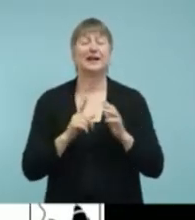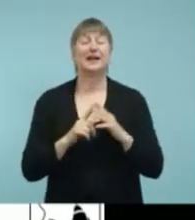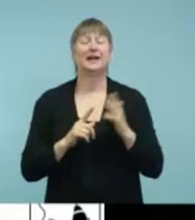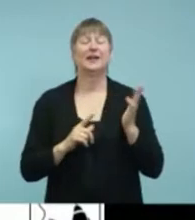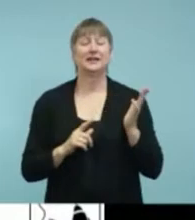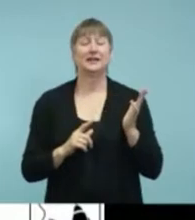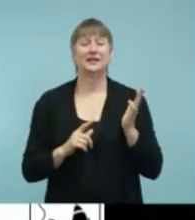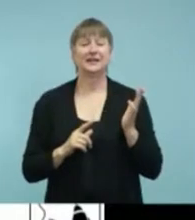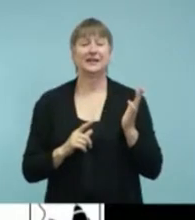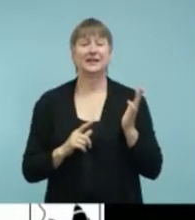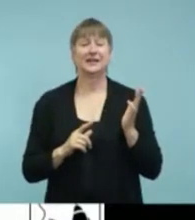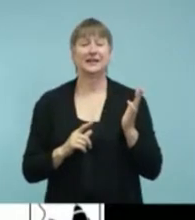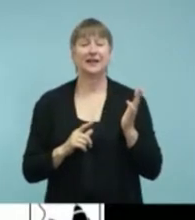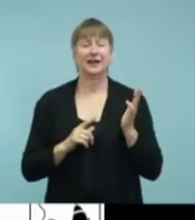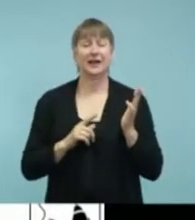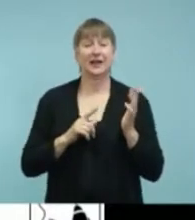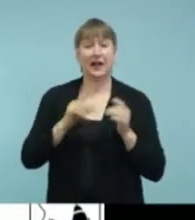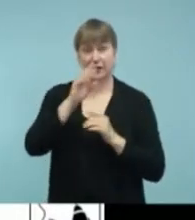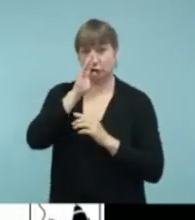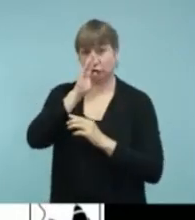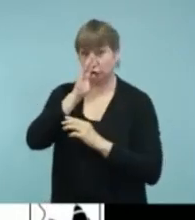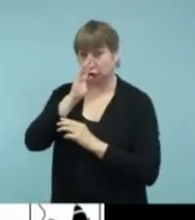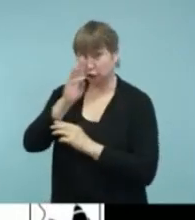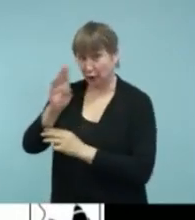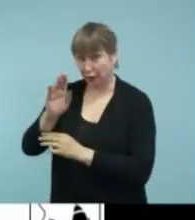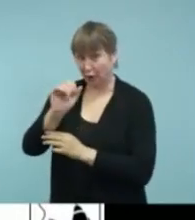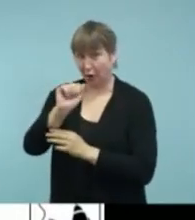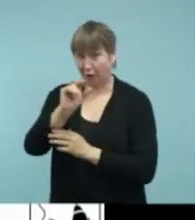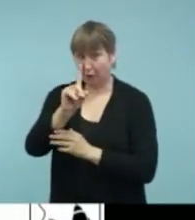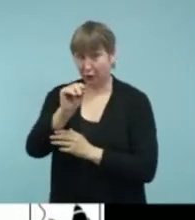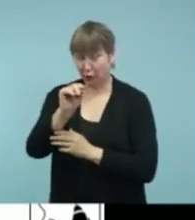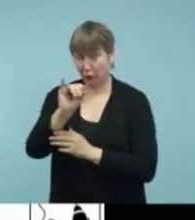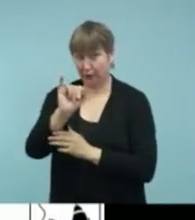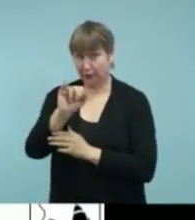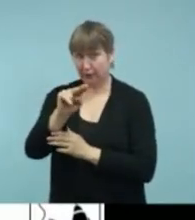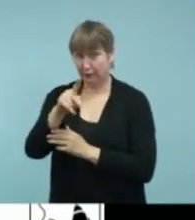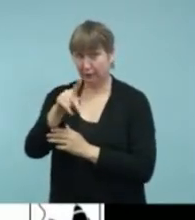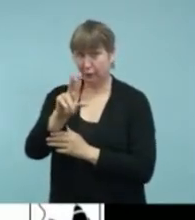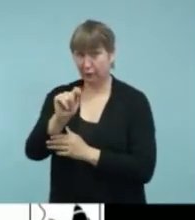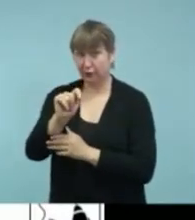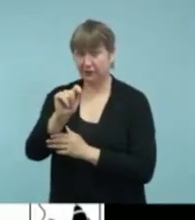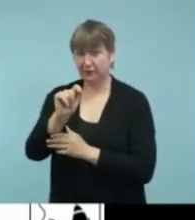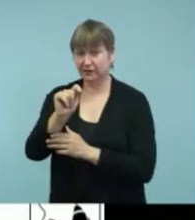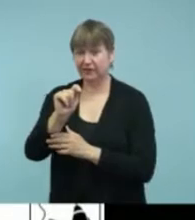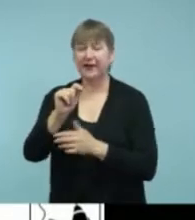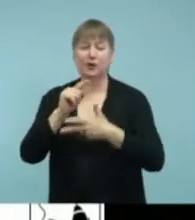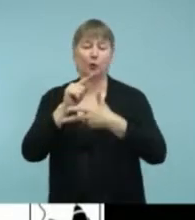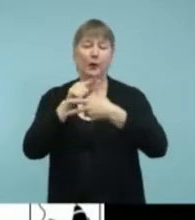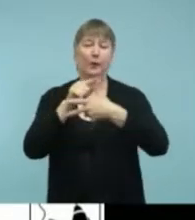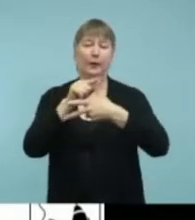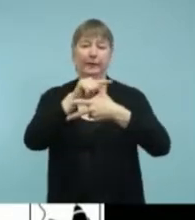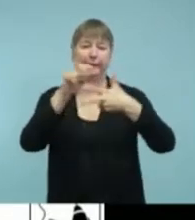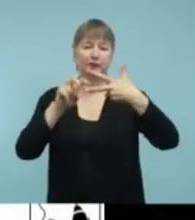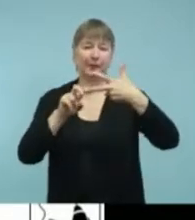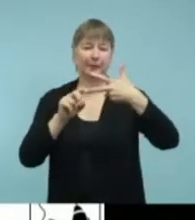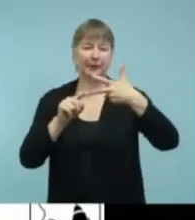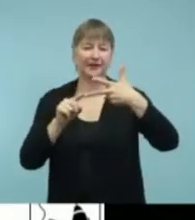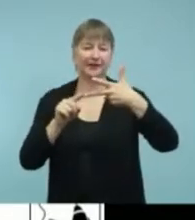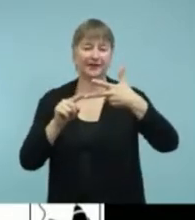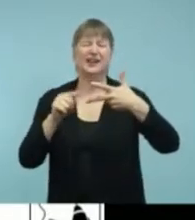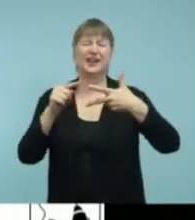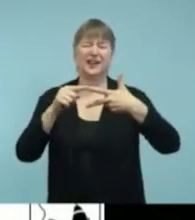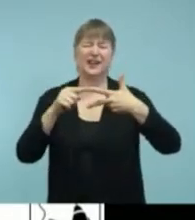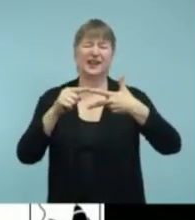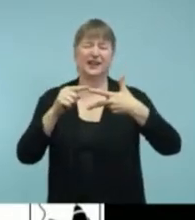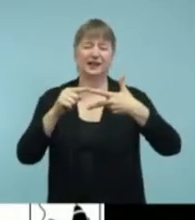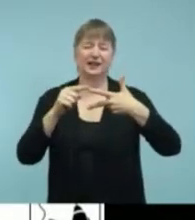about now is direct audio input. Okay. So, I did skip from number one to number three because number two is a little